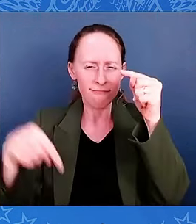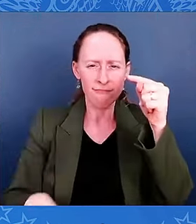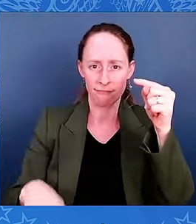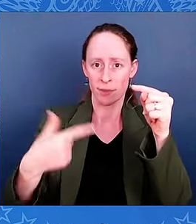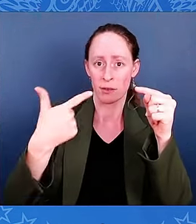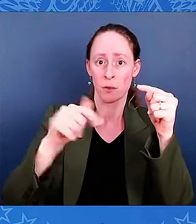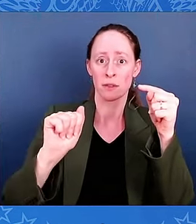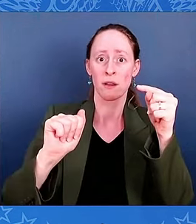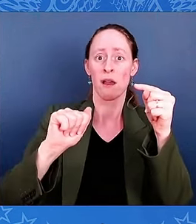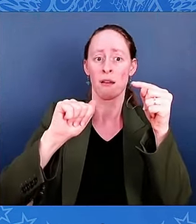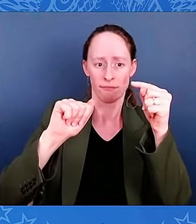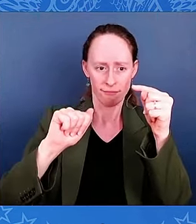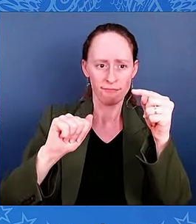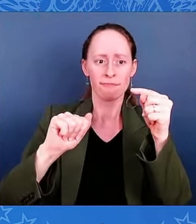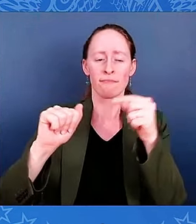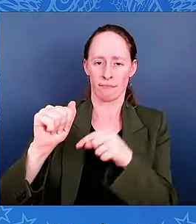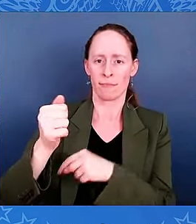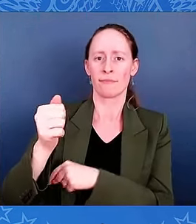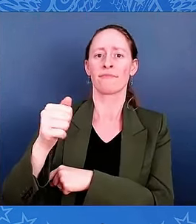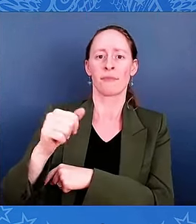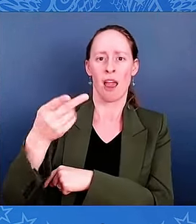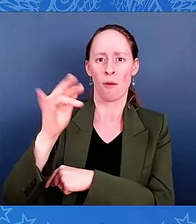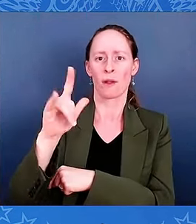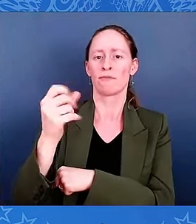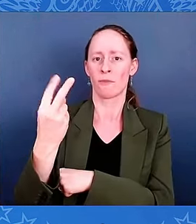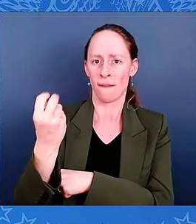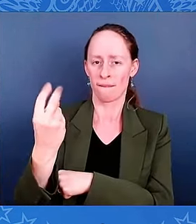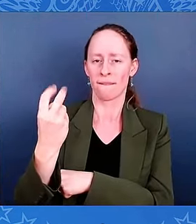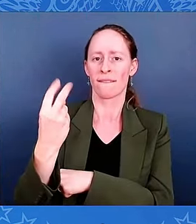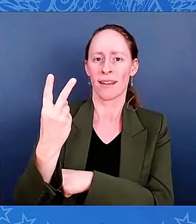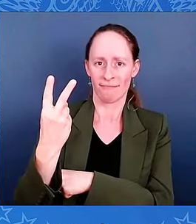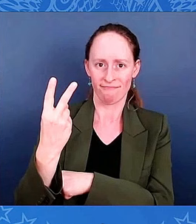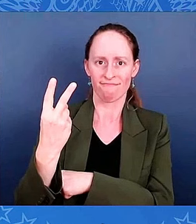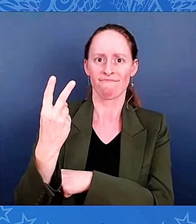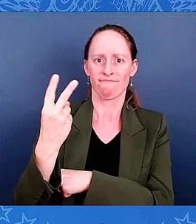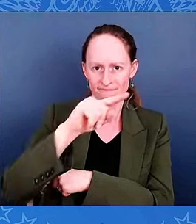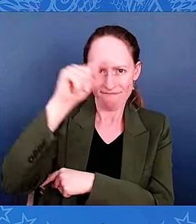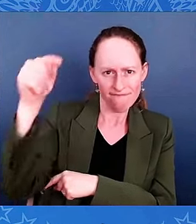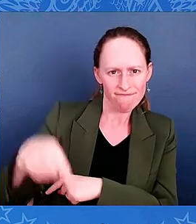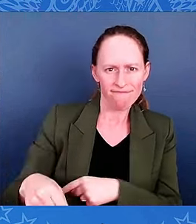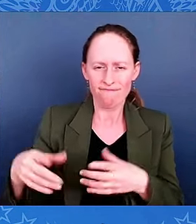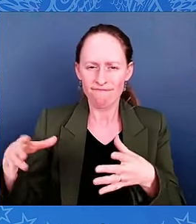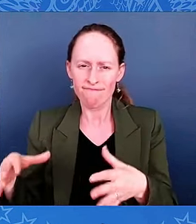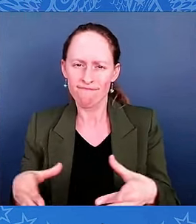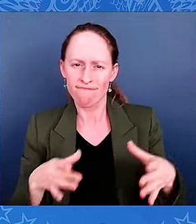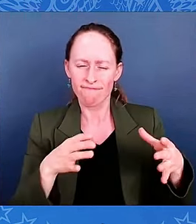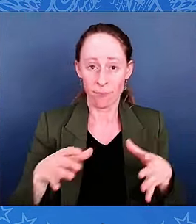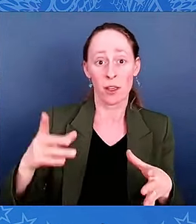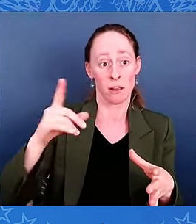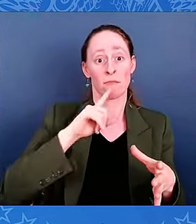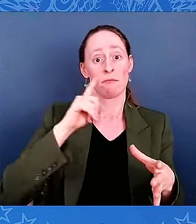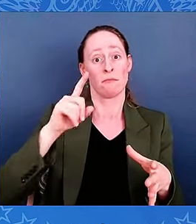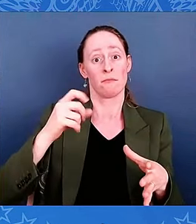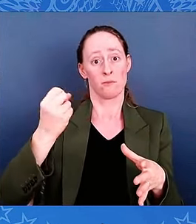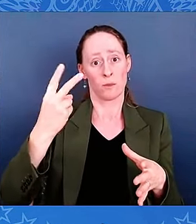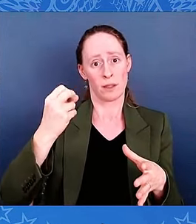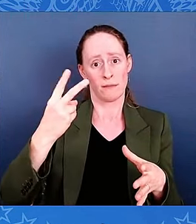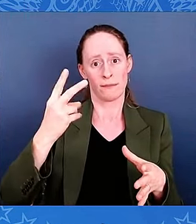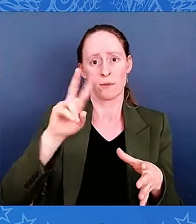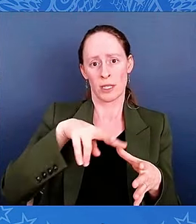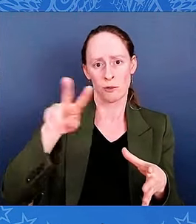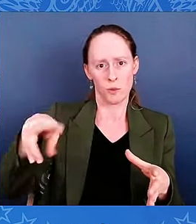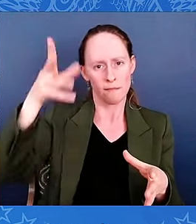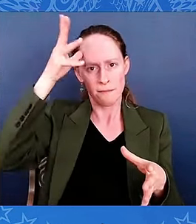Private Wilson were two of 22 Andrews Raiders who, by direction of Major General Ormsby M. Mitchell, penetrated nearly 200